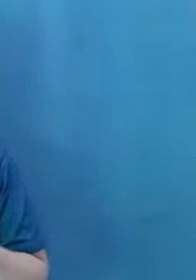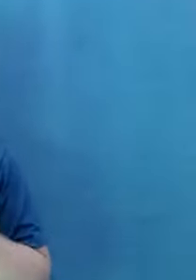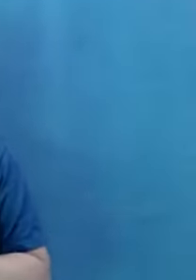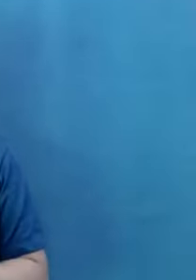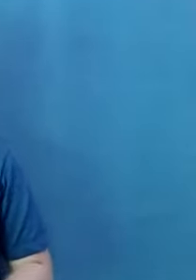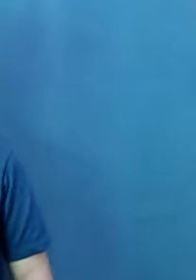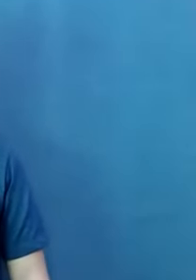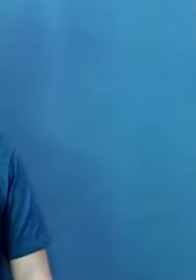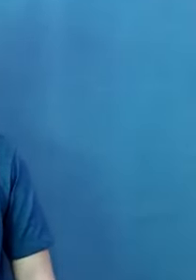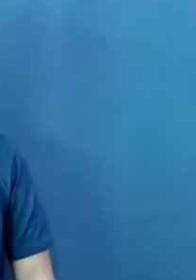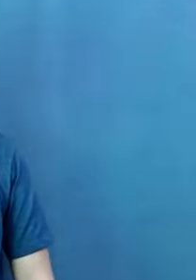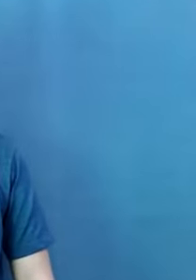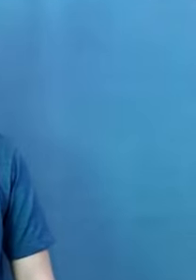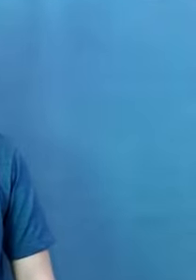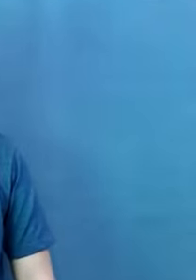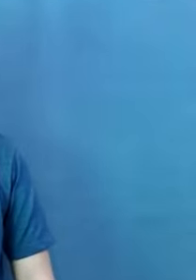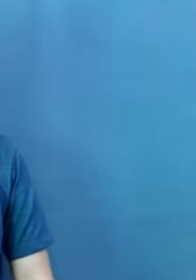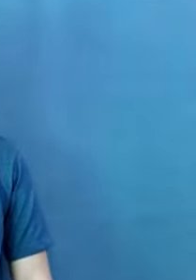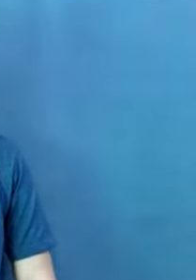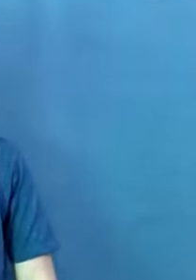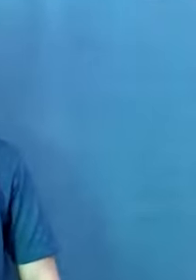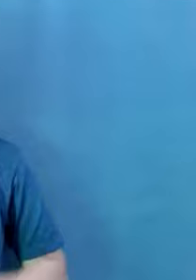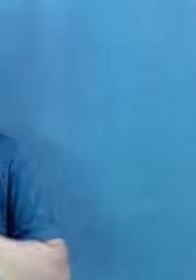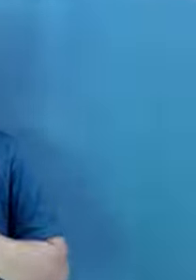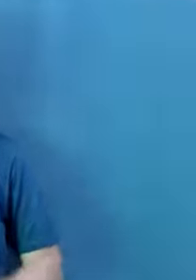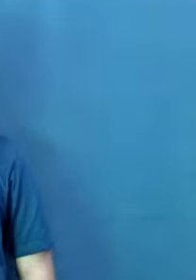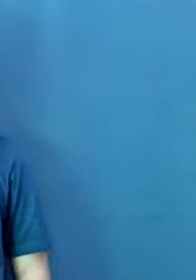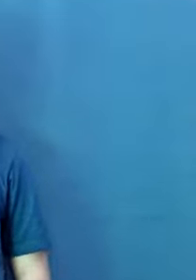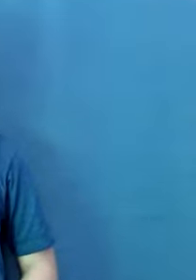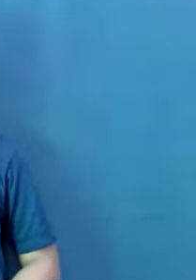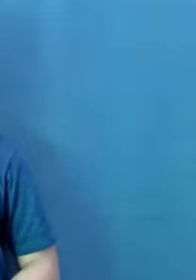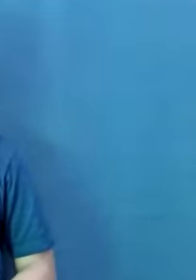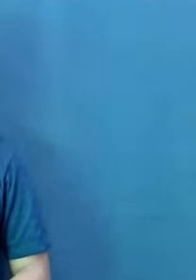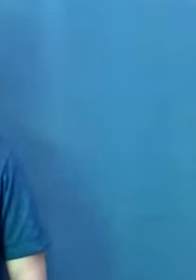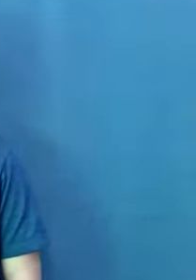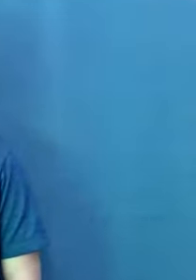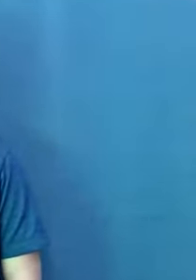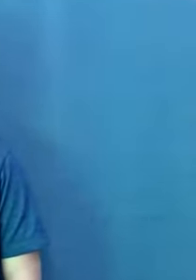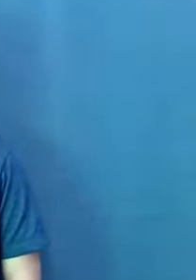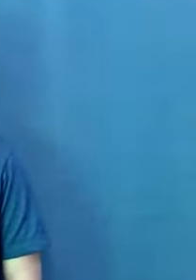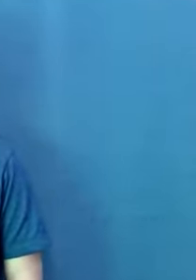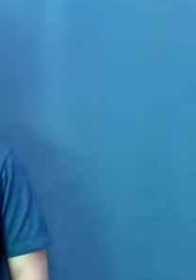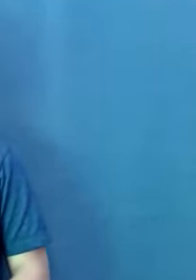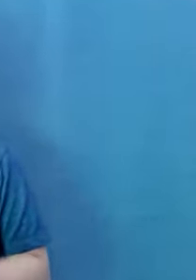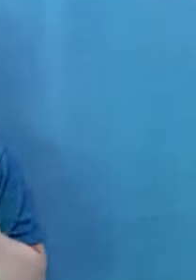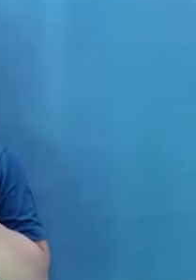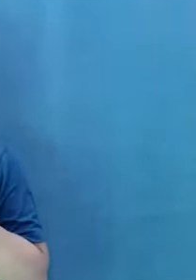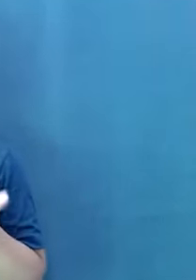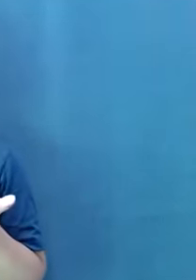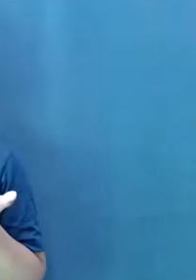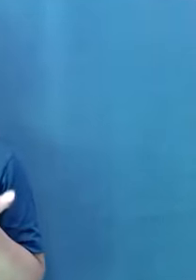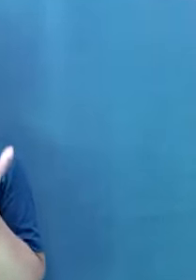Hello again, everyone. This is Sheila speaking. And I just would like to like